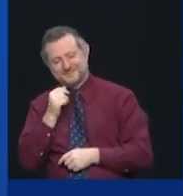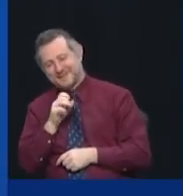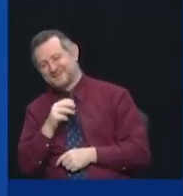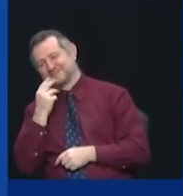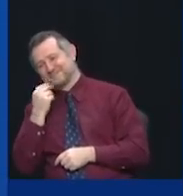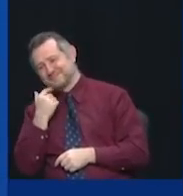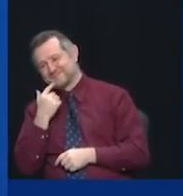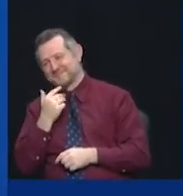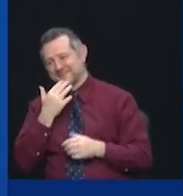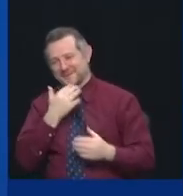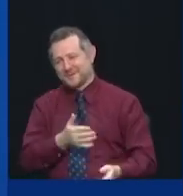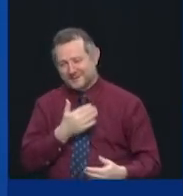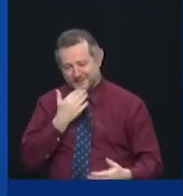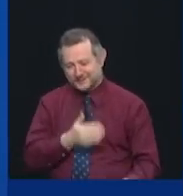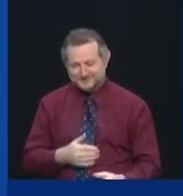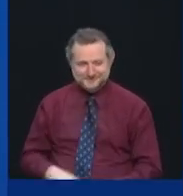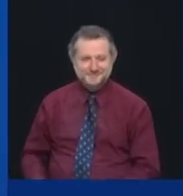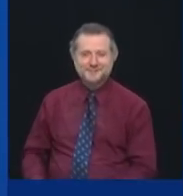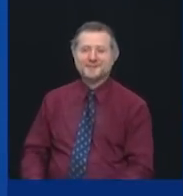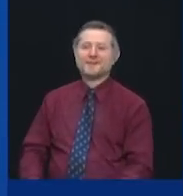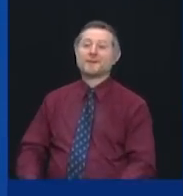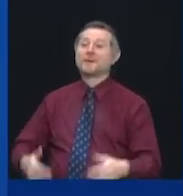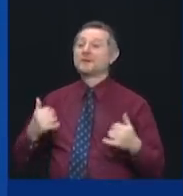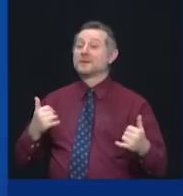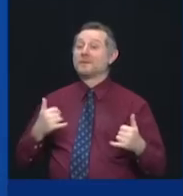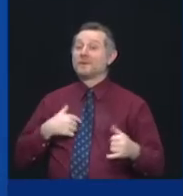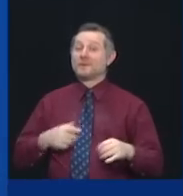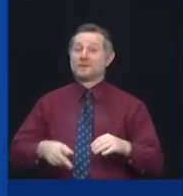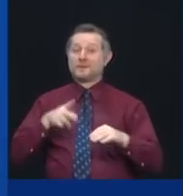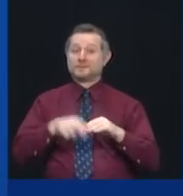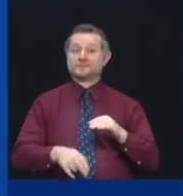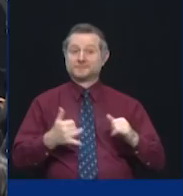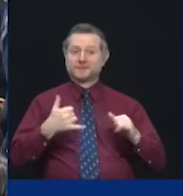Thank you. Thank you. And now we will cut the ribbon. Great.